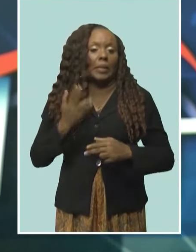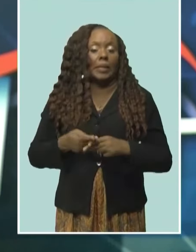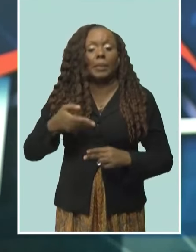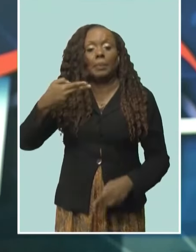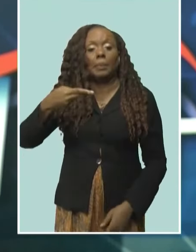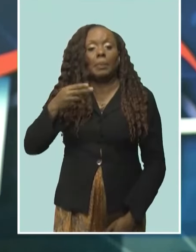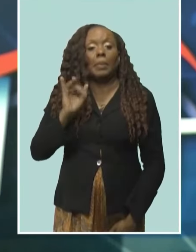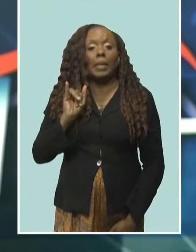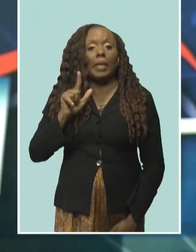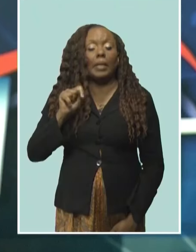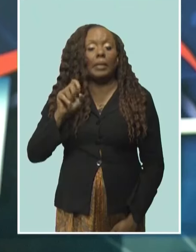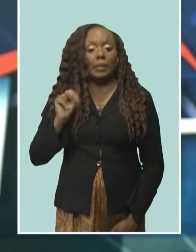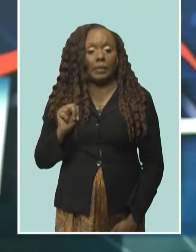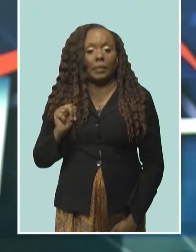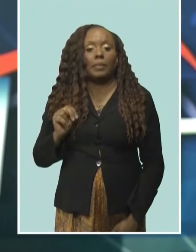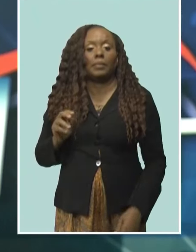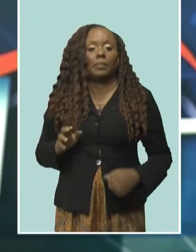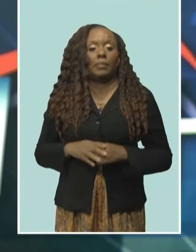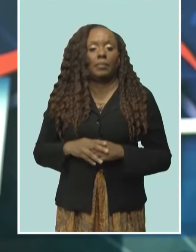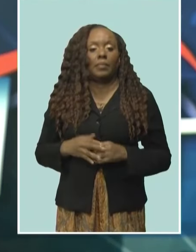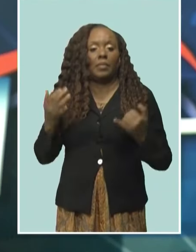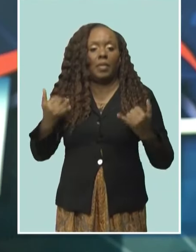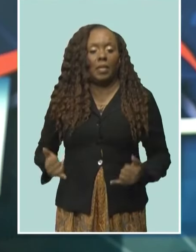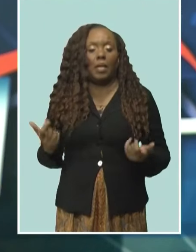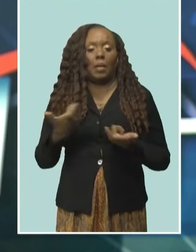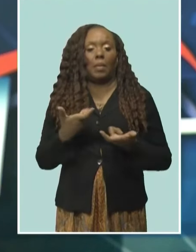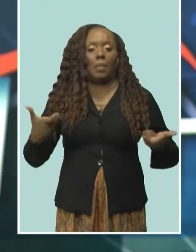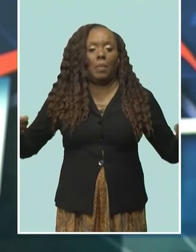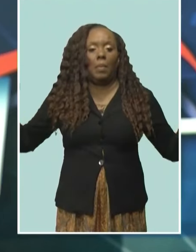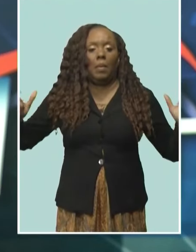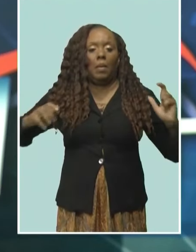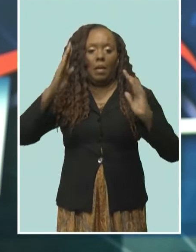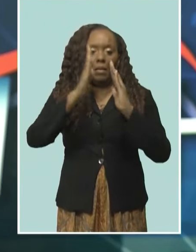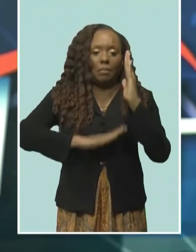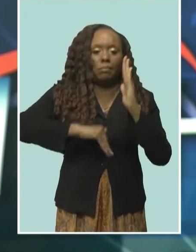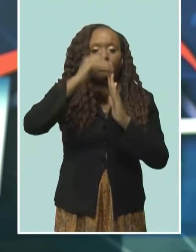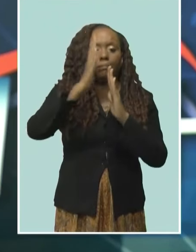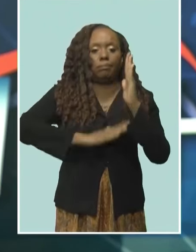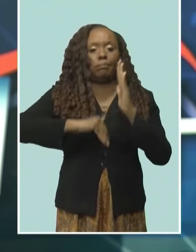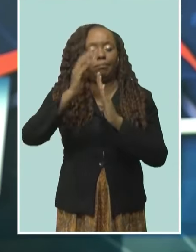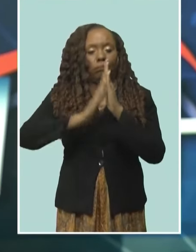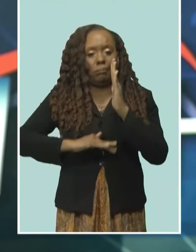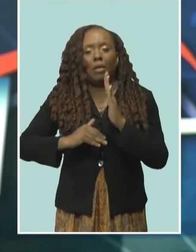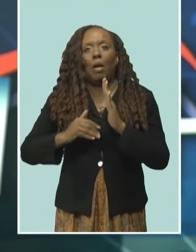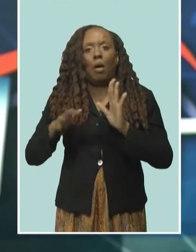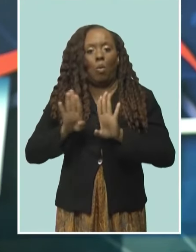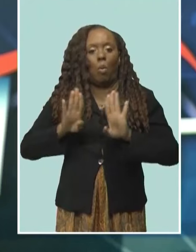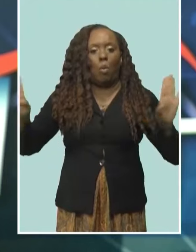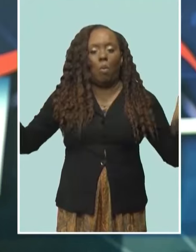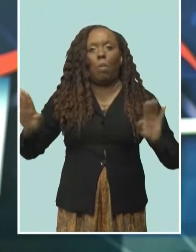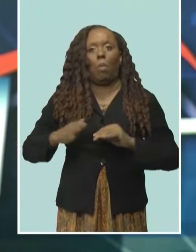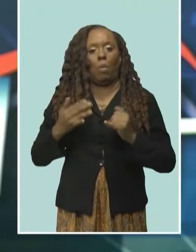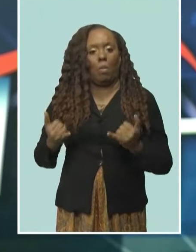Resort. The revelation came after the unveiling of a mural at the resort today. Trevor Thorpe was there.